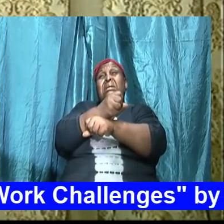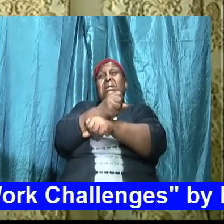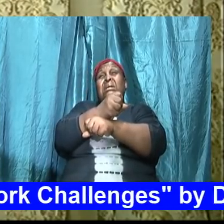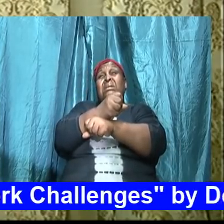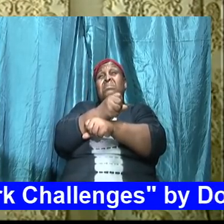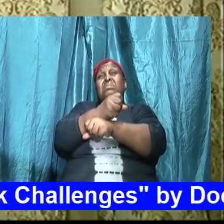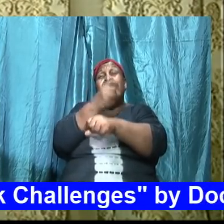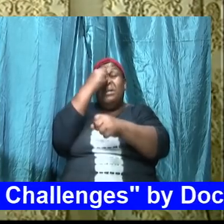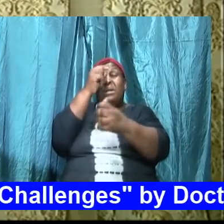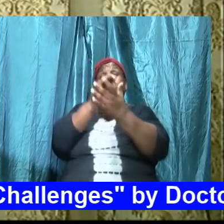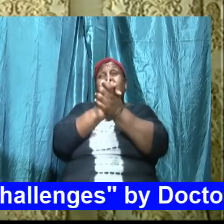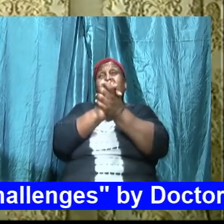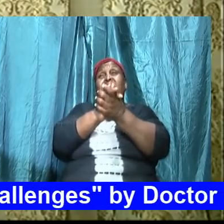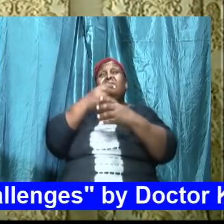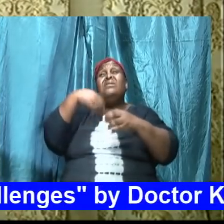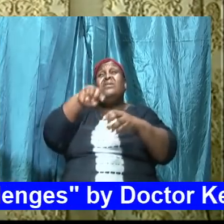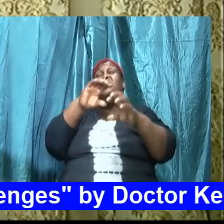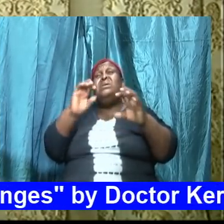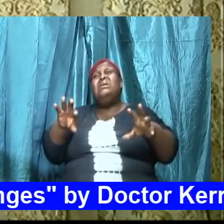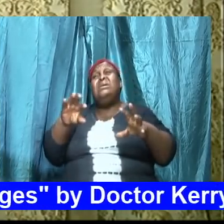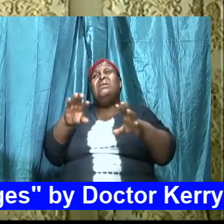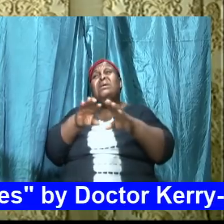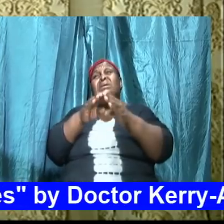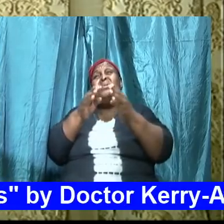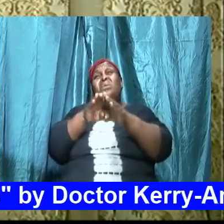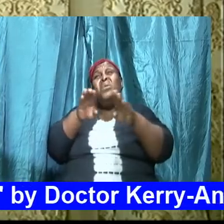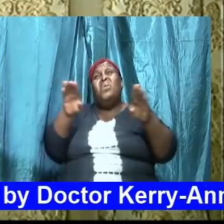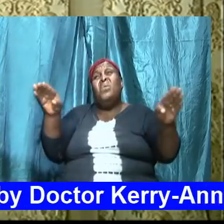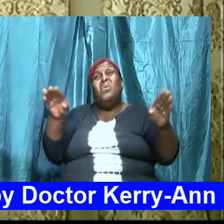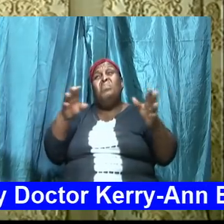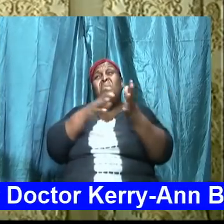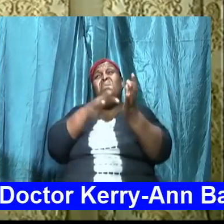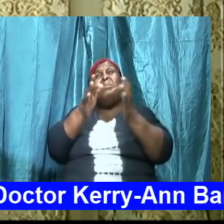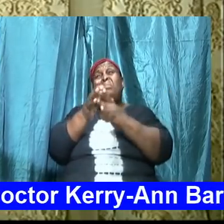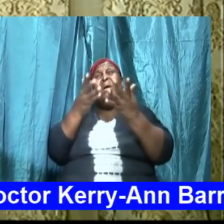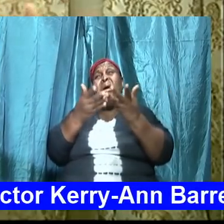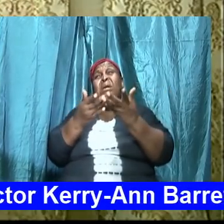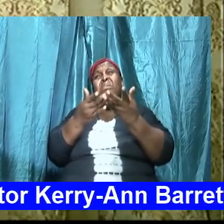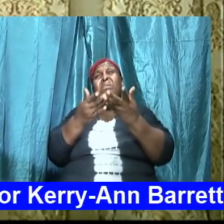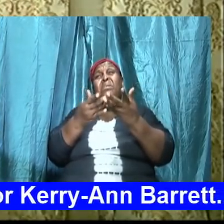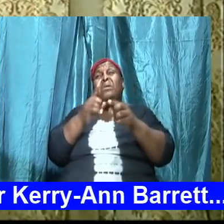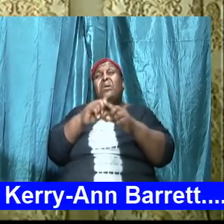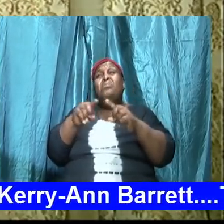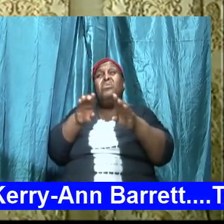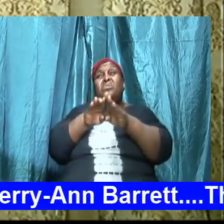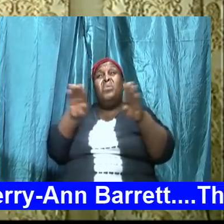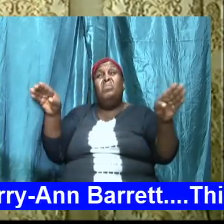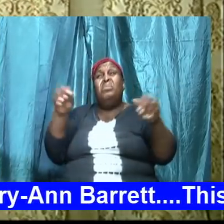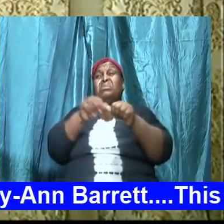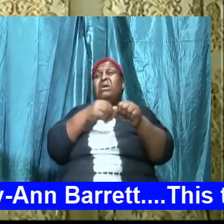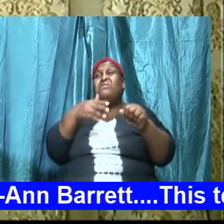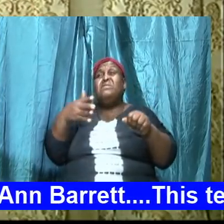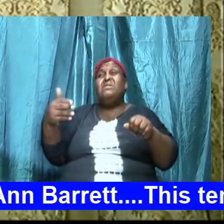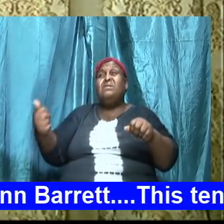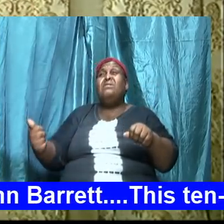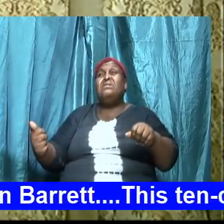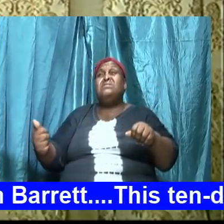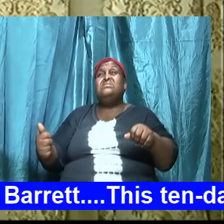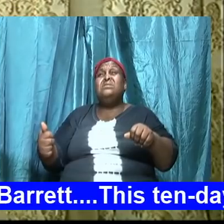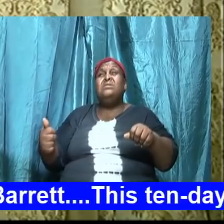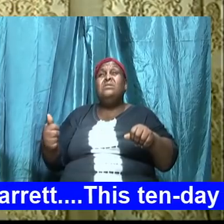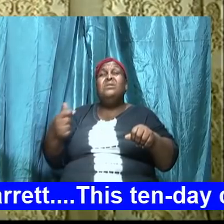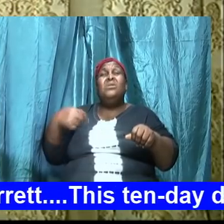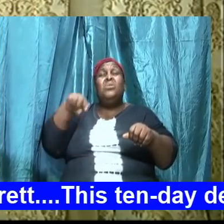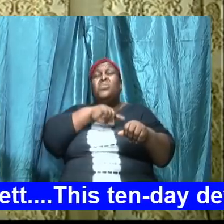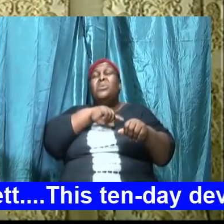and don't open it and we open everything else and don't even know that something is wrong with that